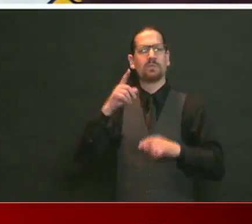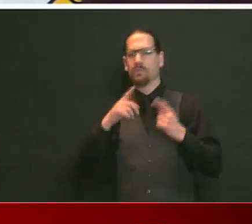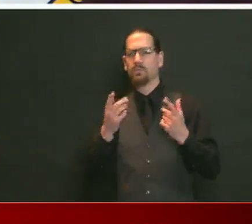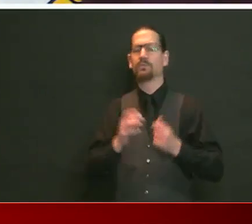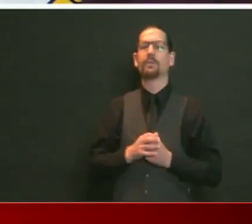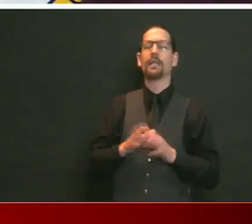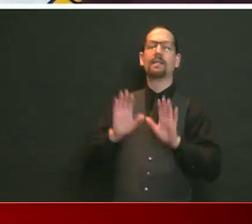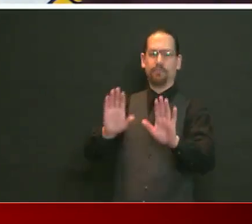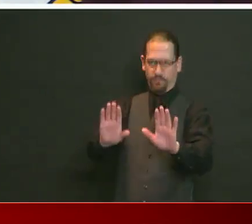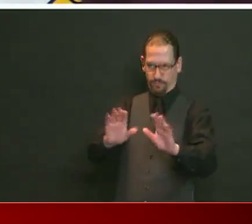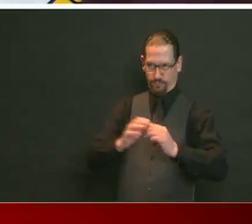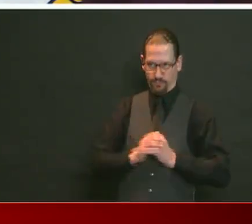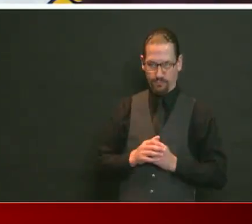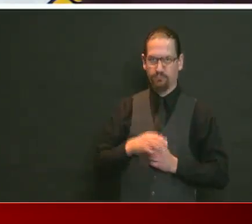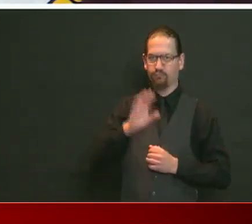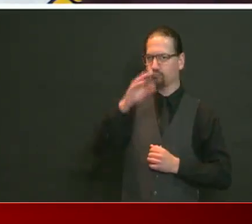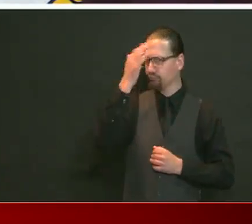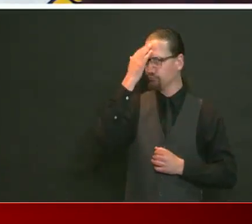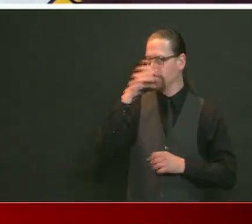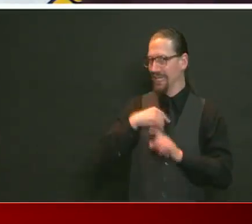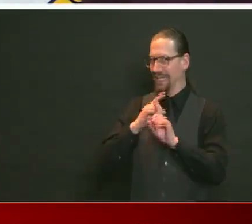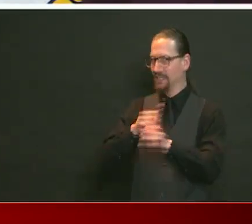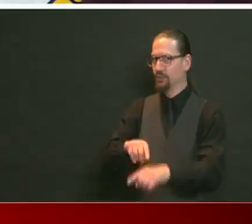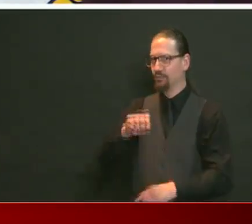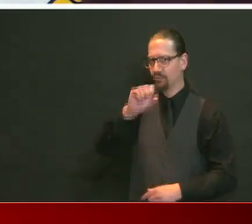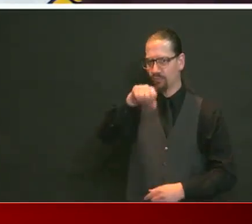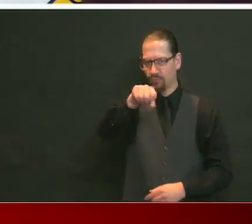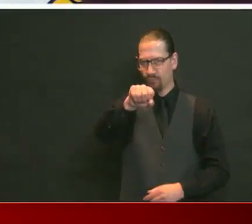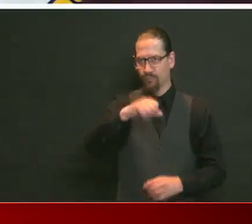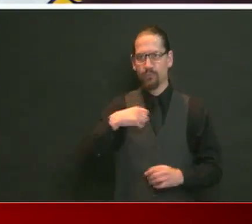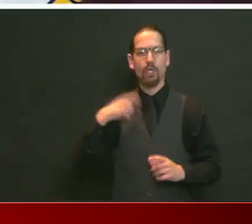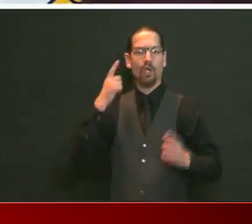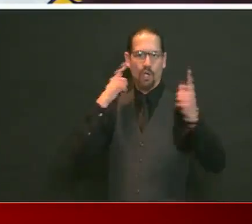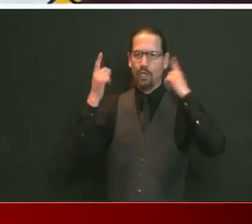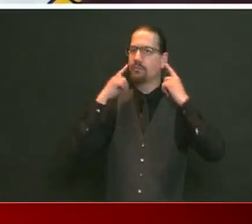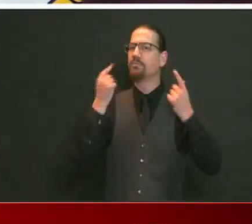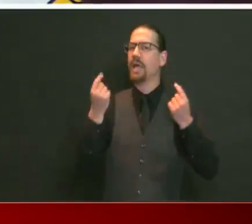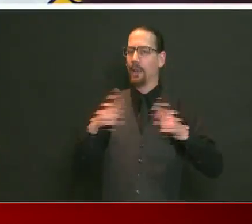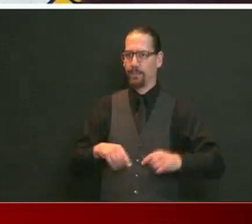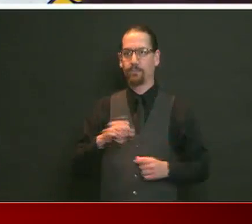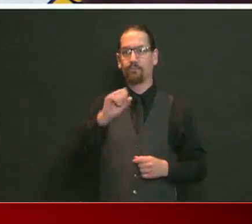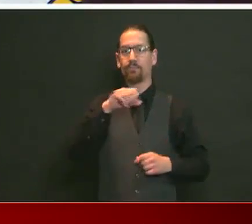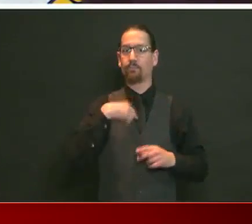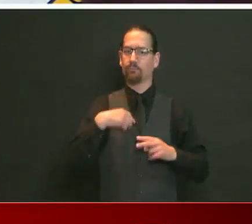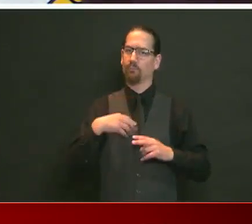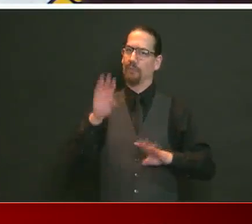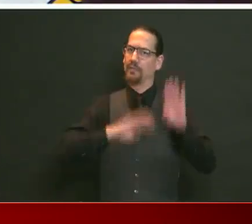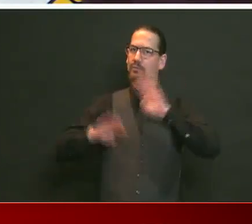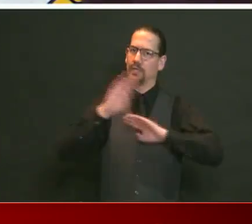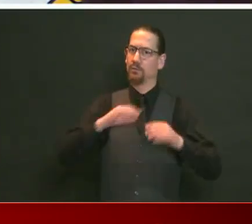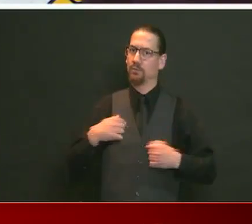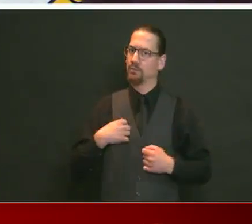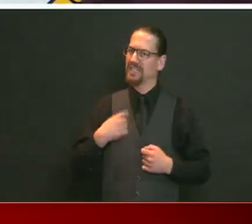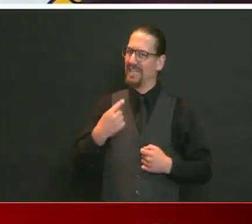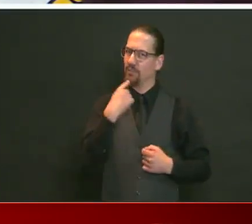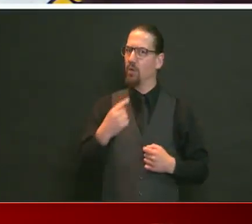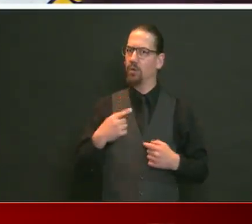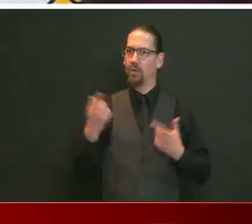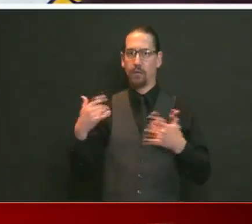is so frustrating that people would do that. I know this is hard, right? I know we have cabin fever.